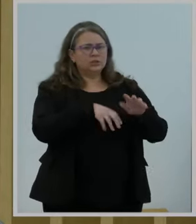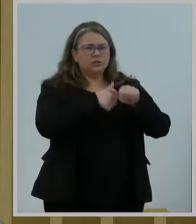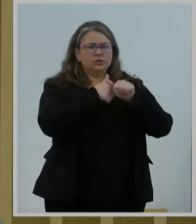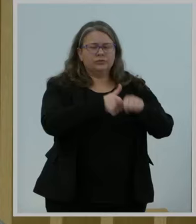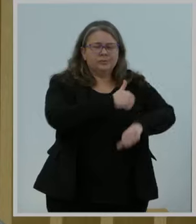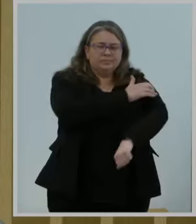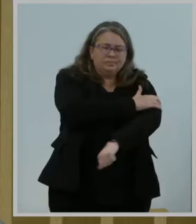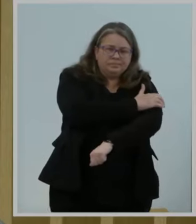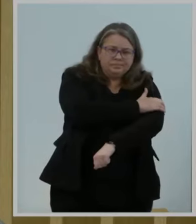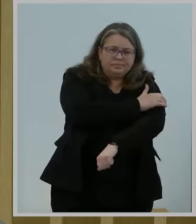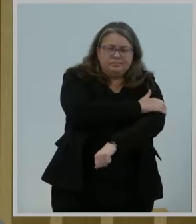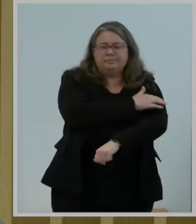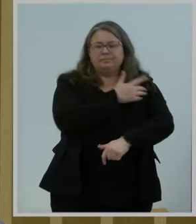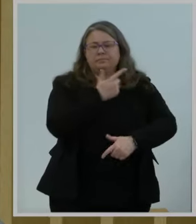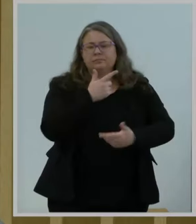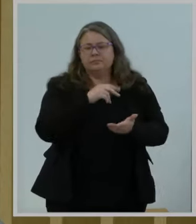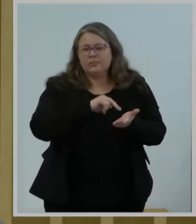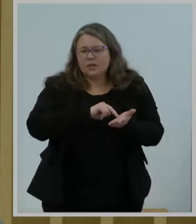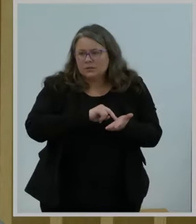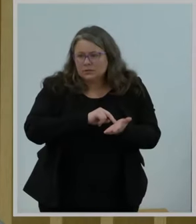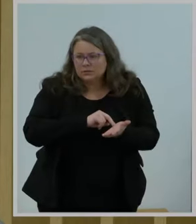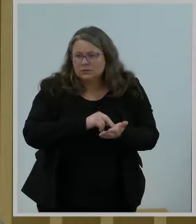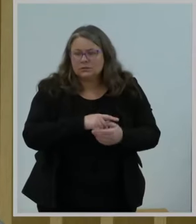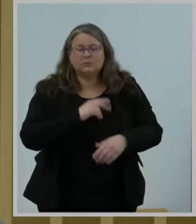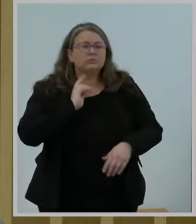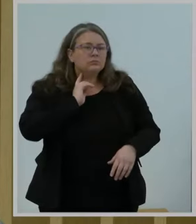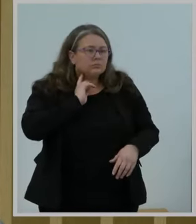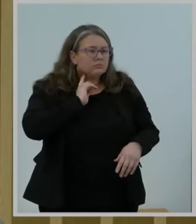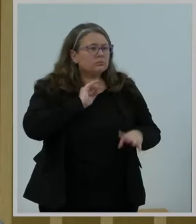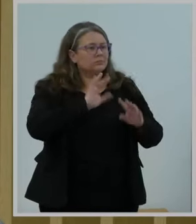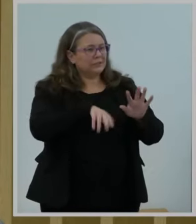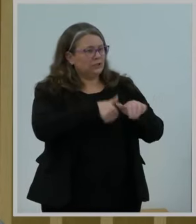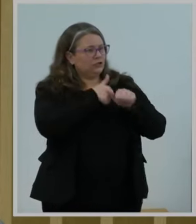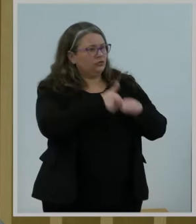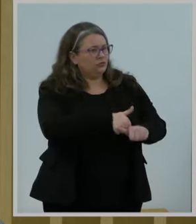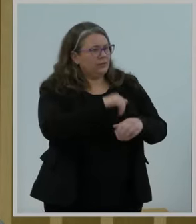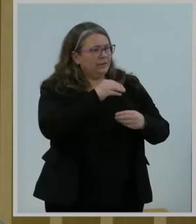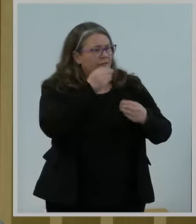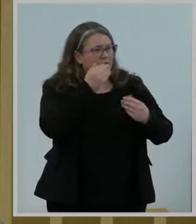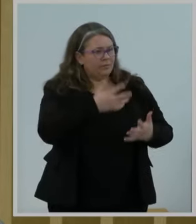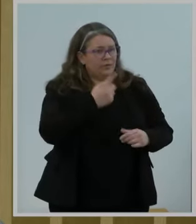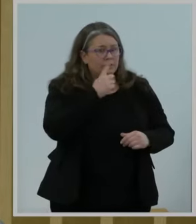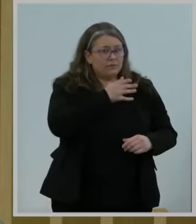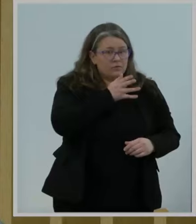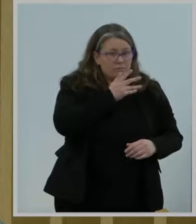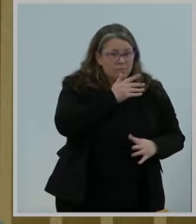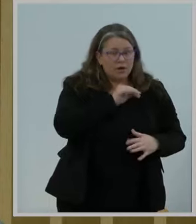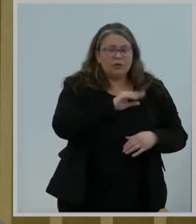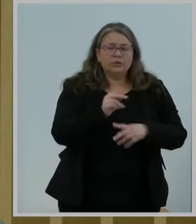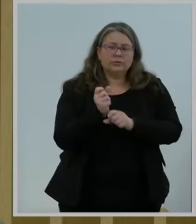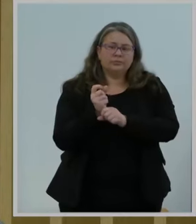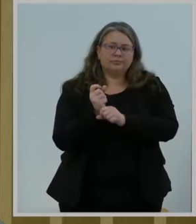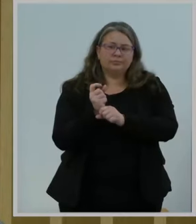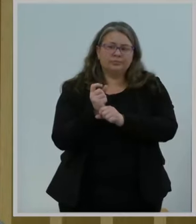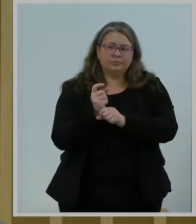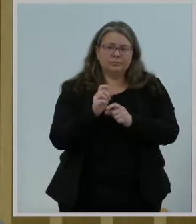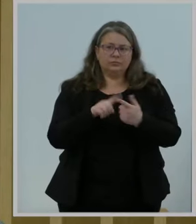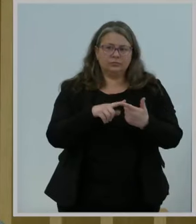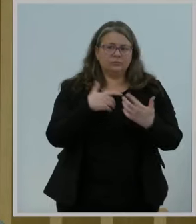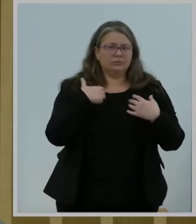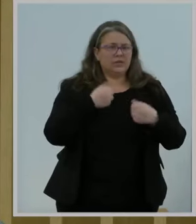healthcare providers in real time. This proactive approach enables early identification of complications, potentially